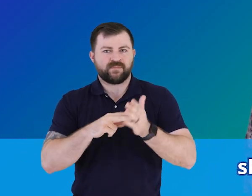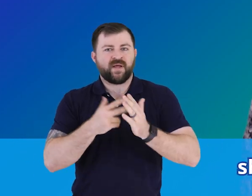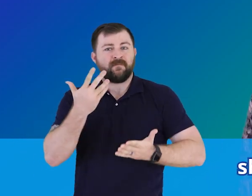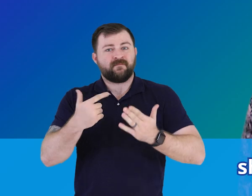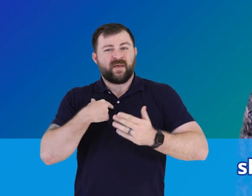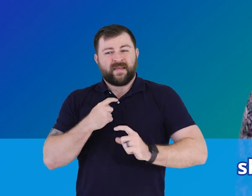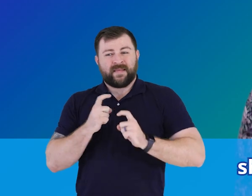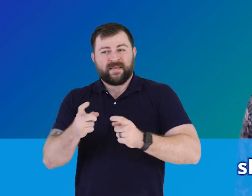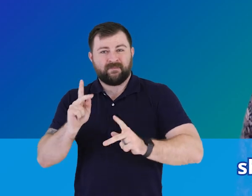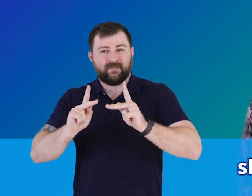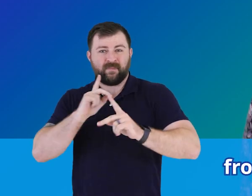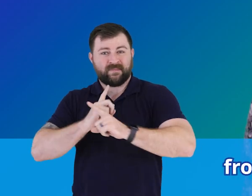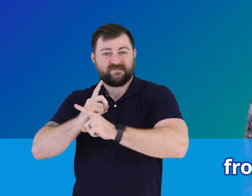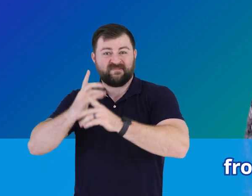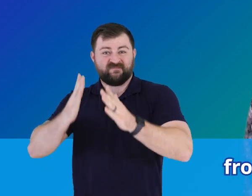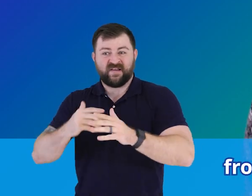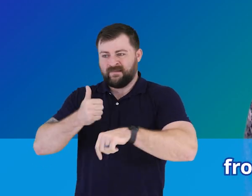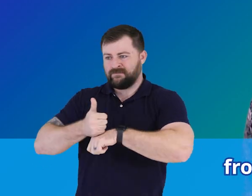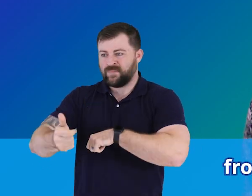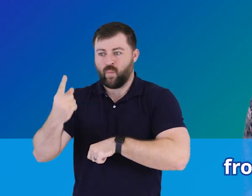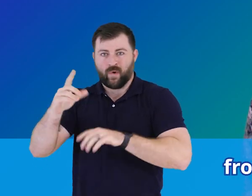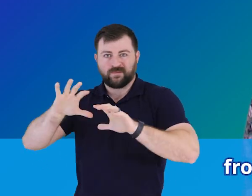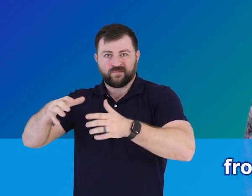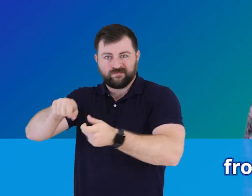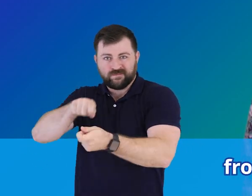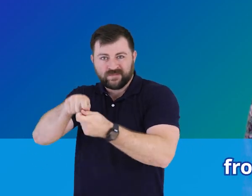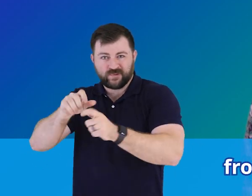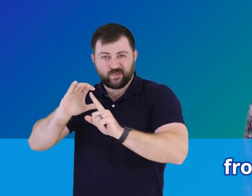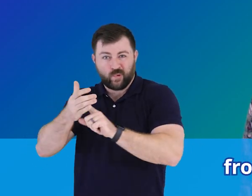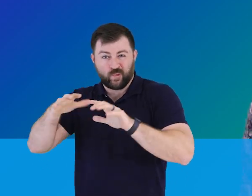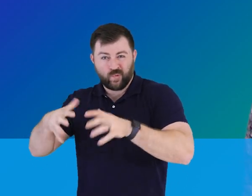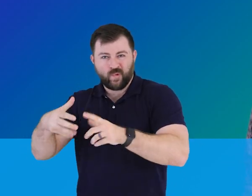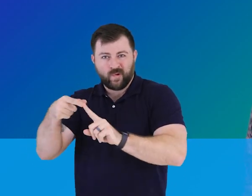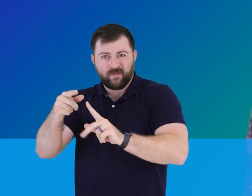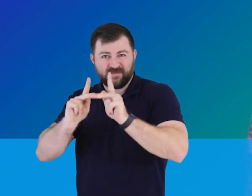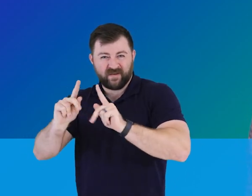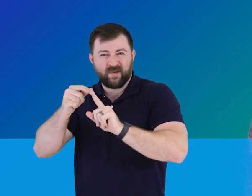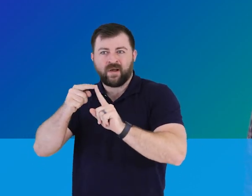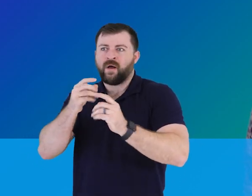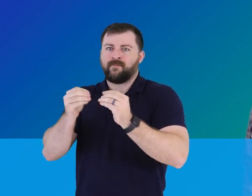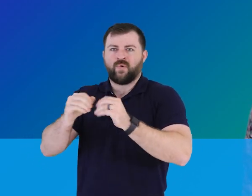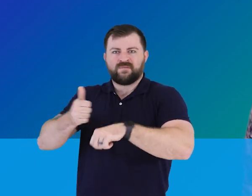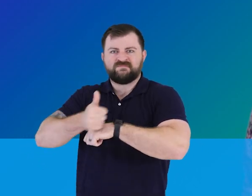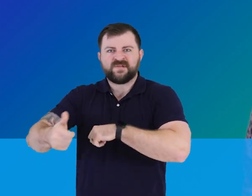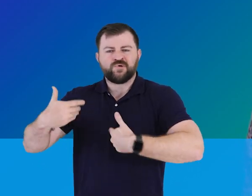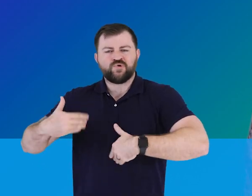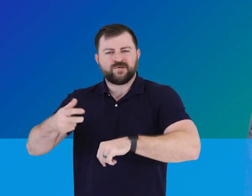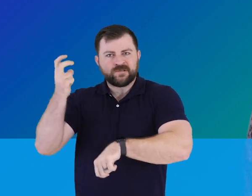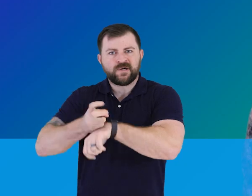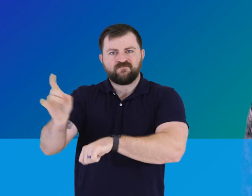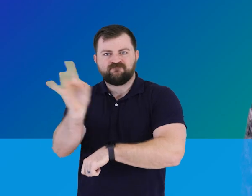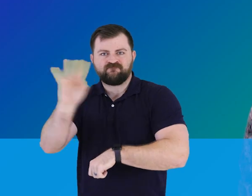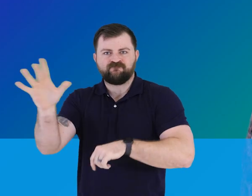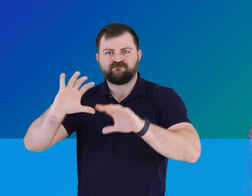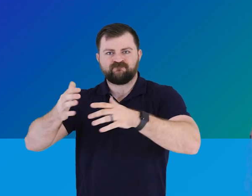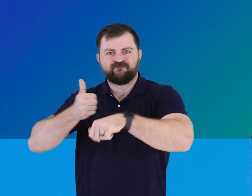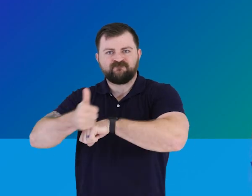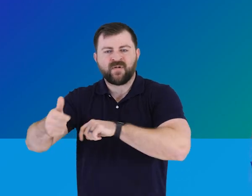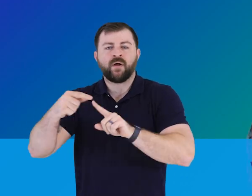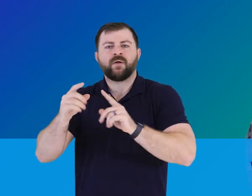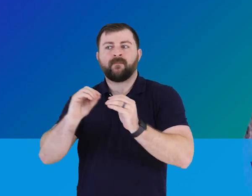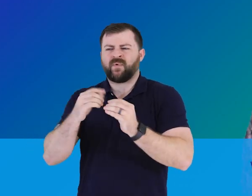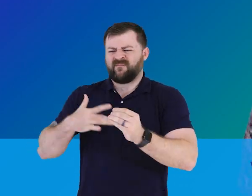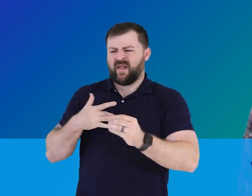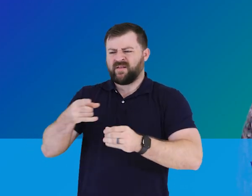she may have given defendants from one particular cultural group harshest sentences because she had thought these individuals